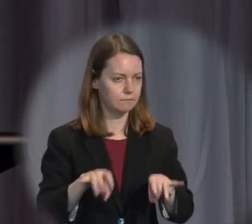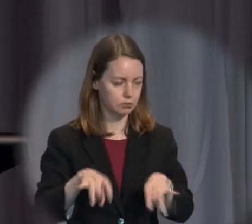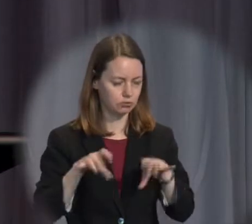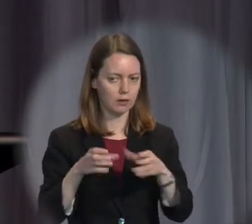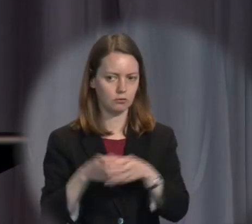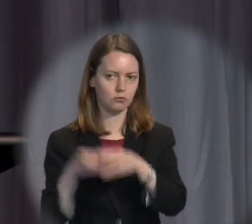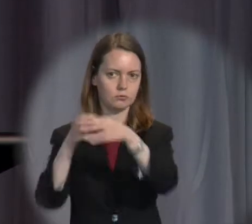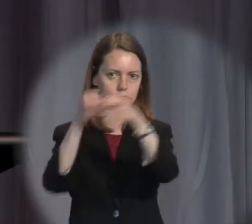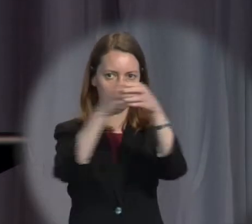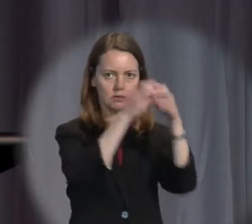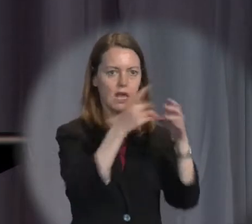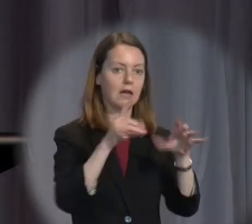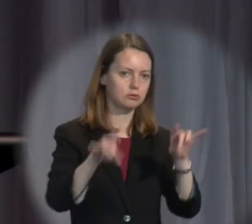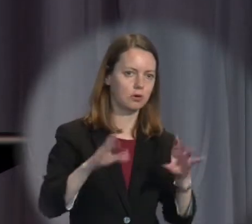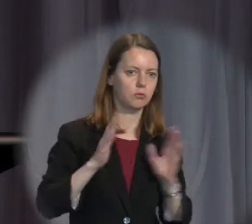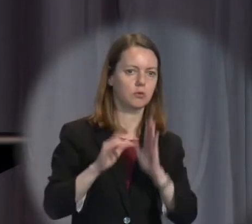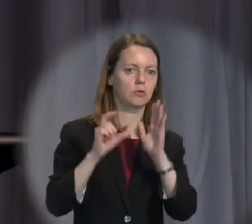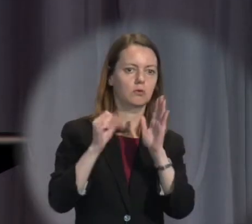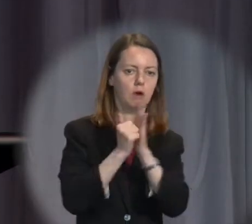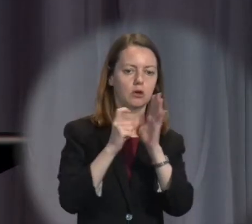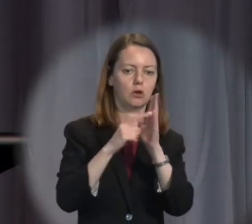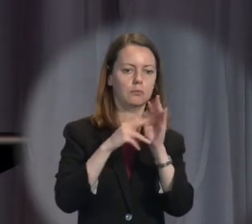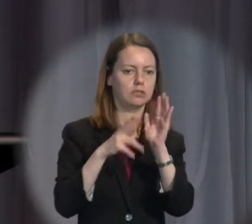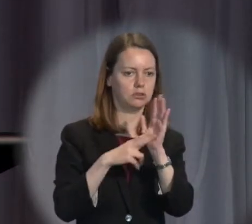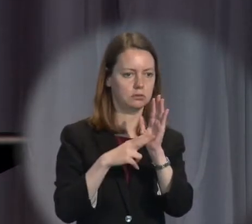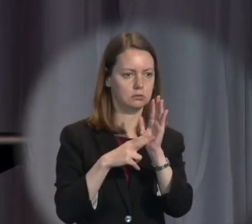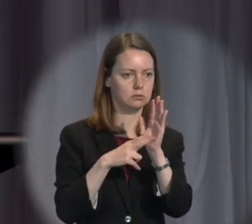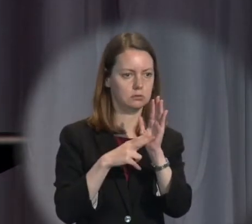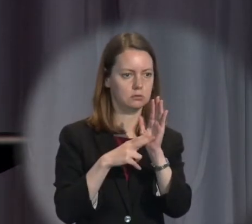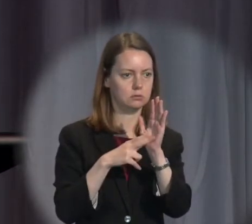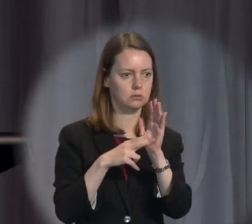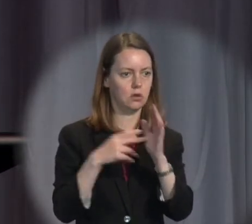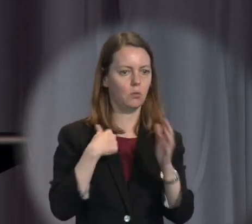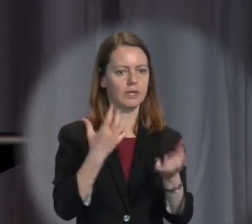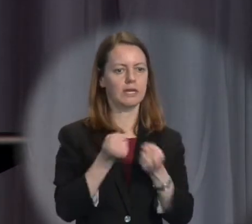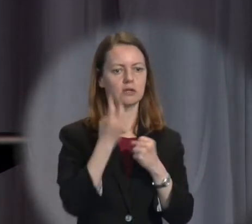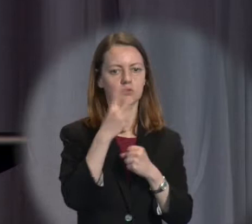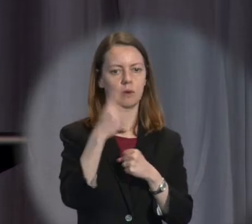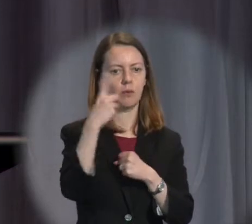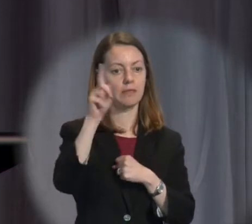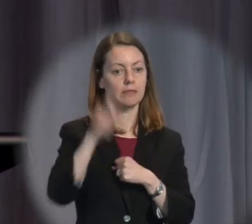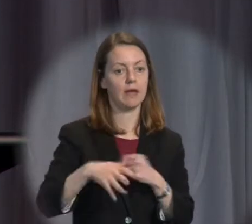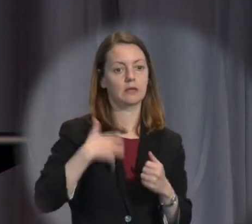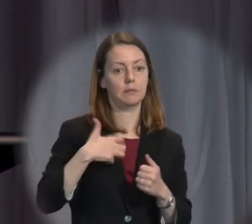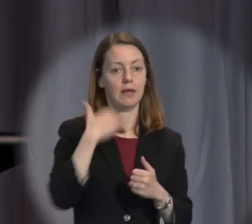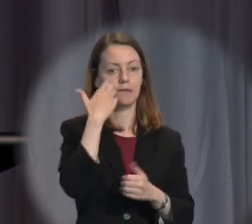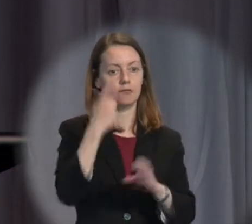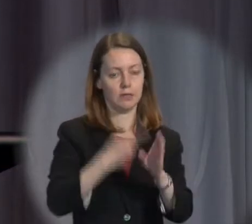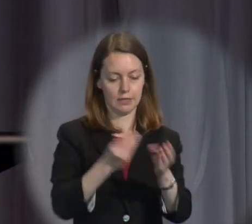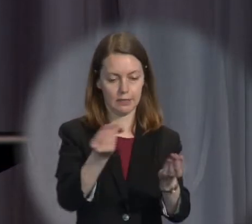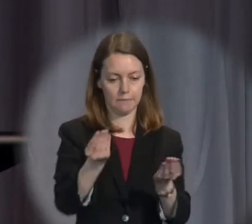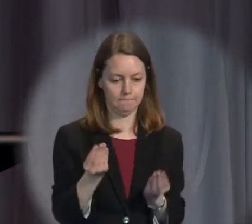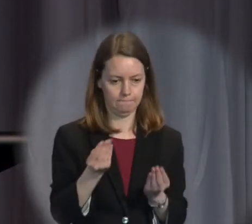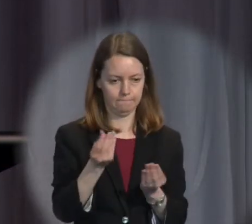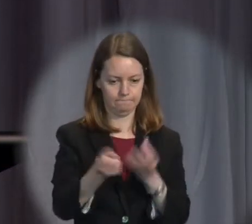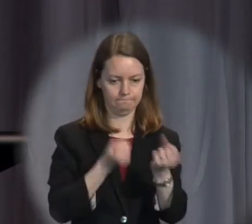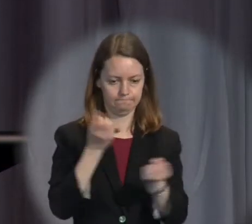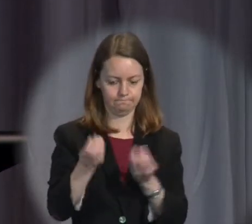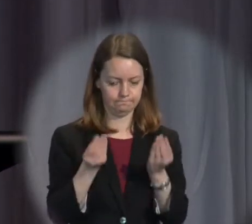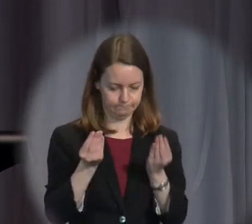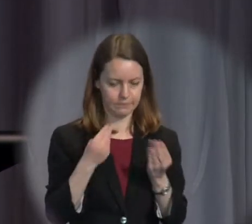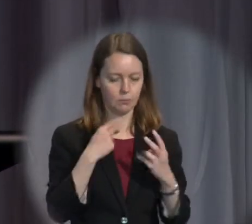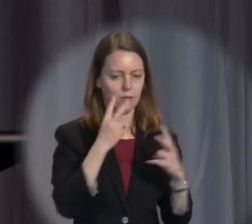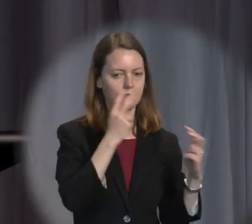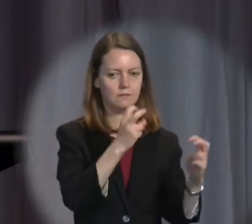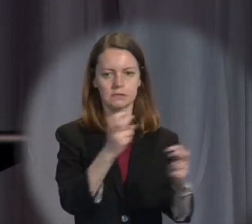and, of course, the Australian Human Rights Commission that receives about 21,000 complaints a year that we manage through investigation